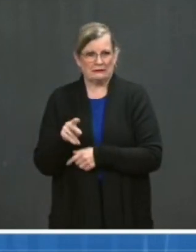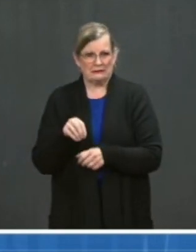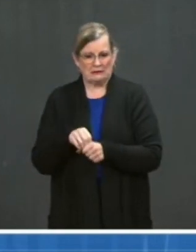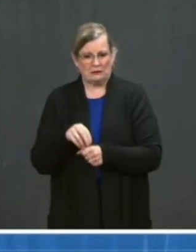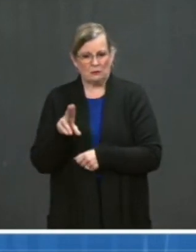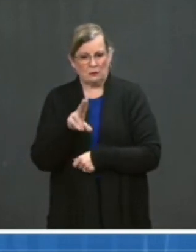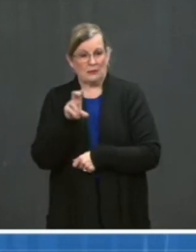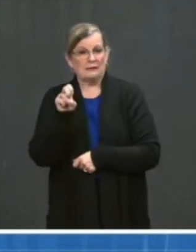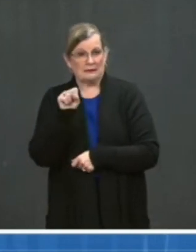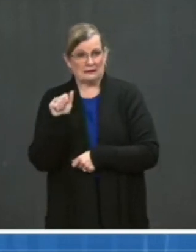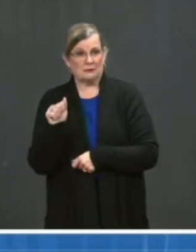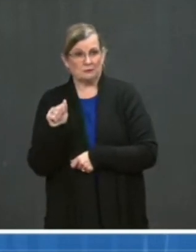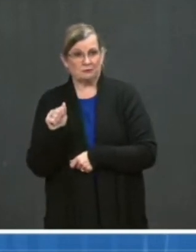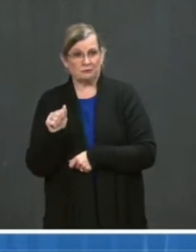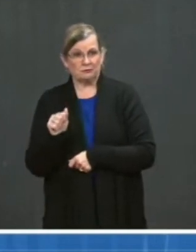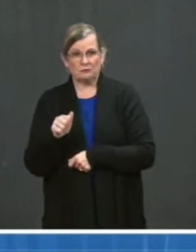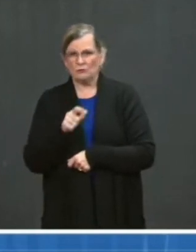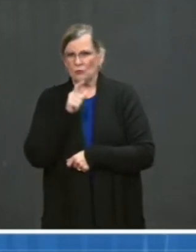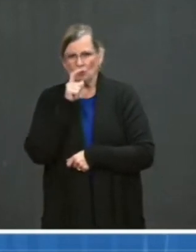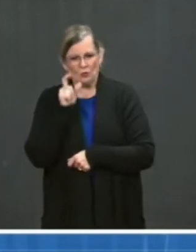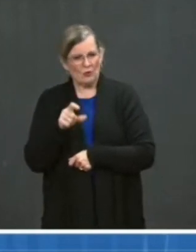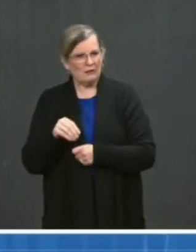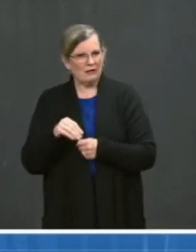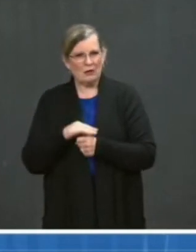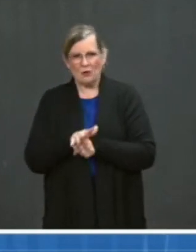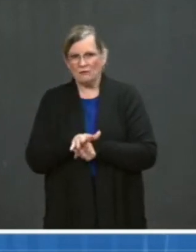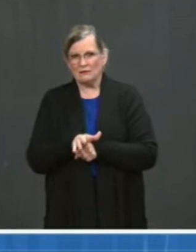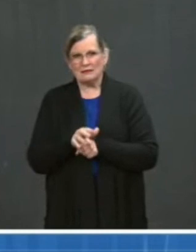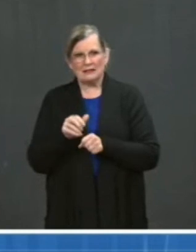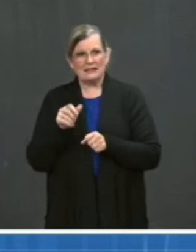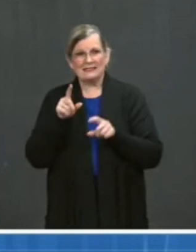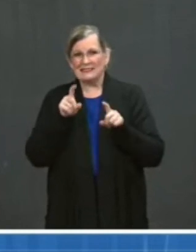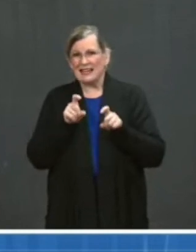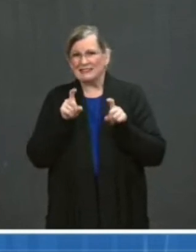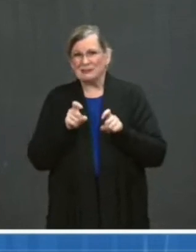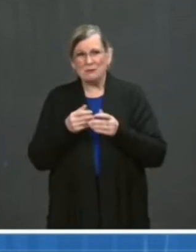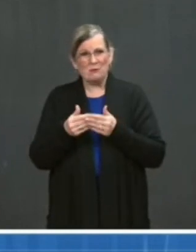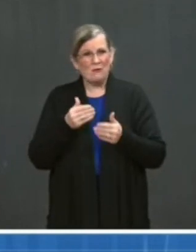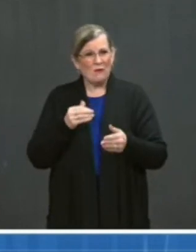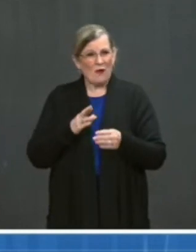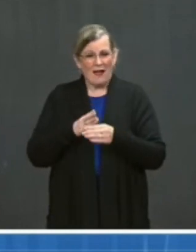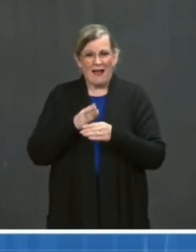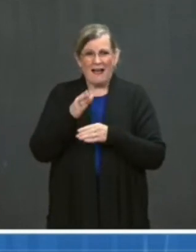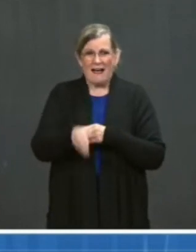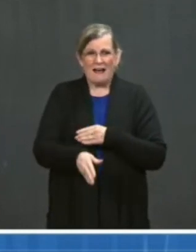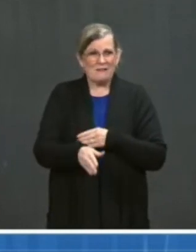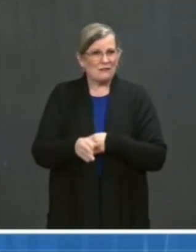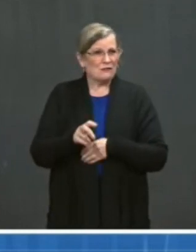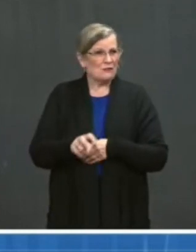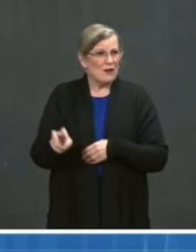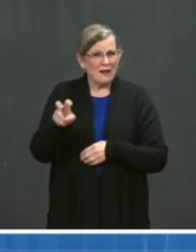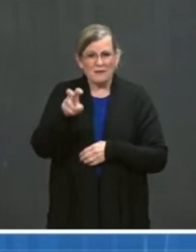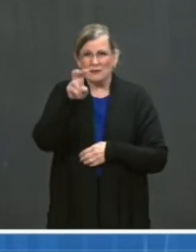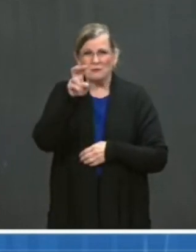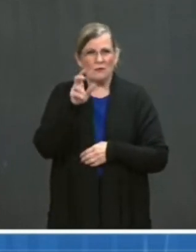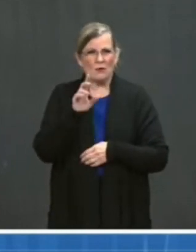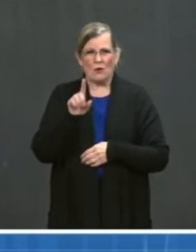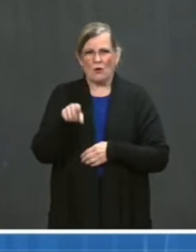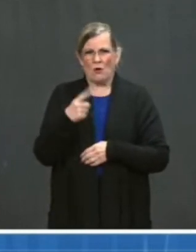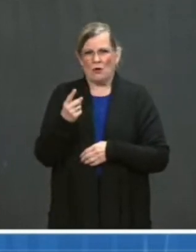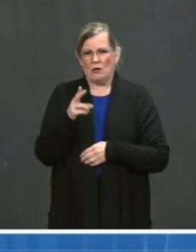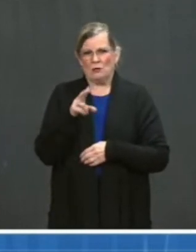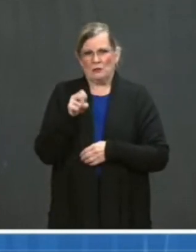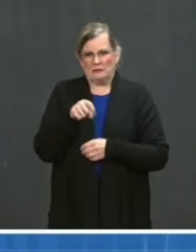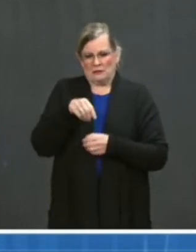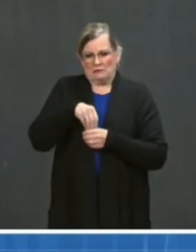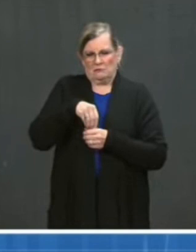do not need to get a COVID-19 test before or after travel and do not need to self-quarantine after travel. For